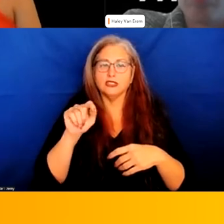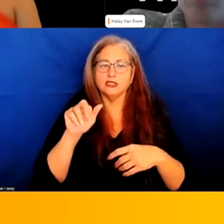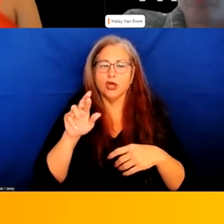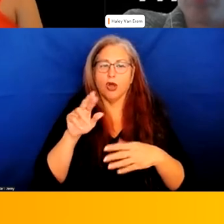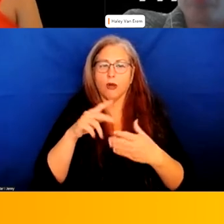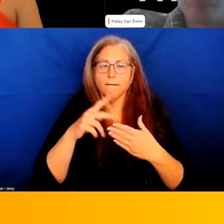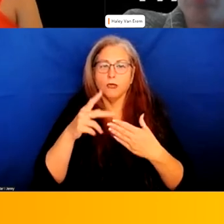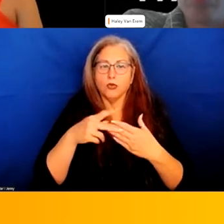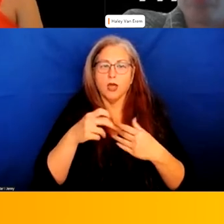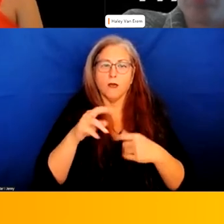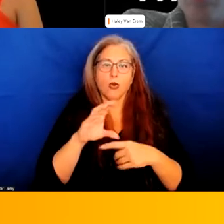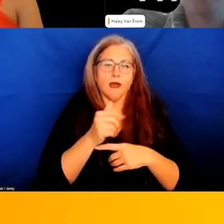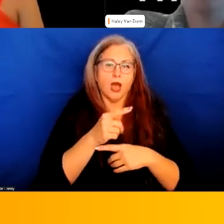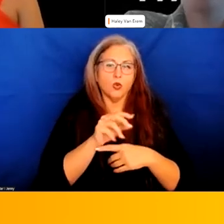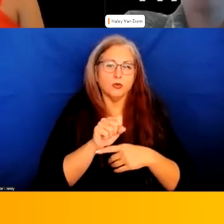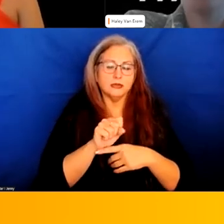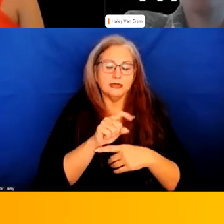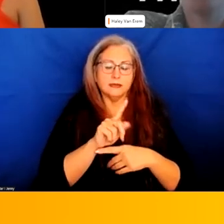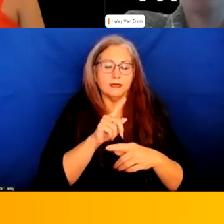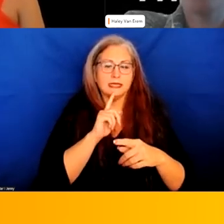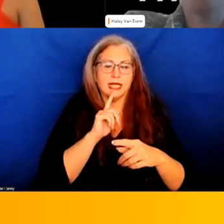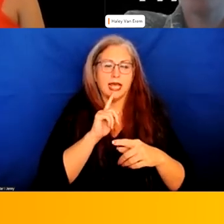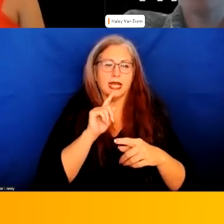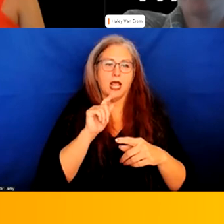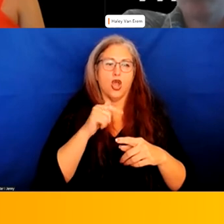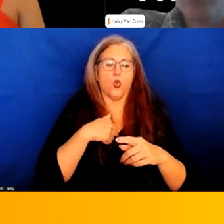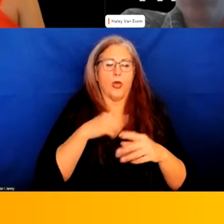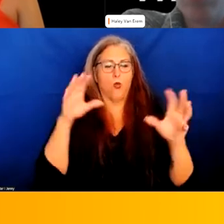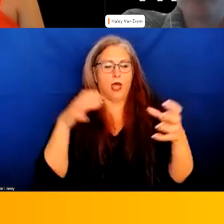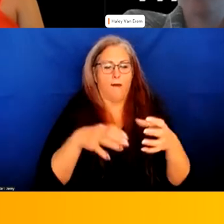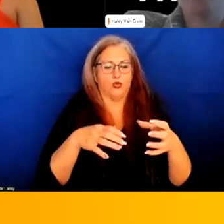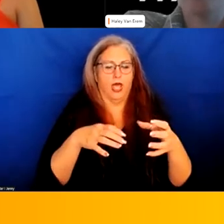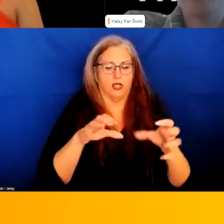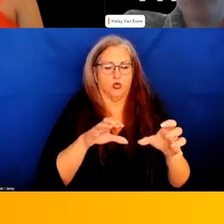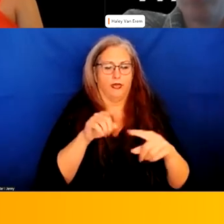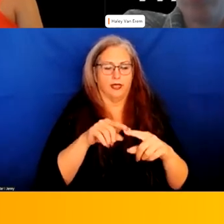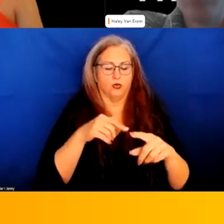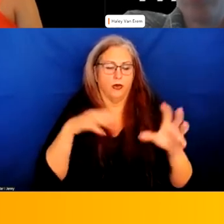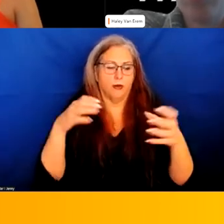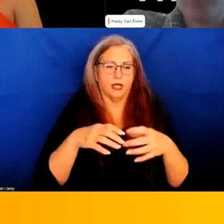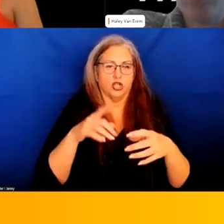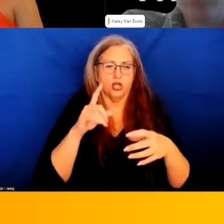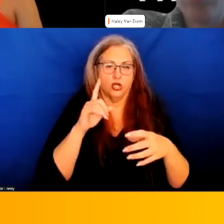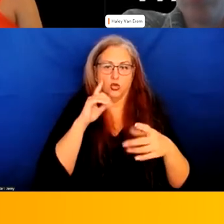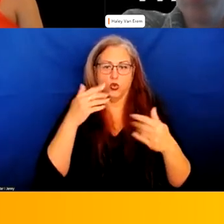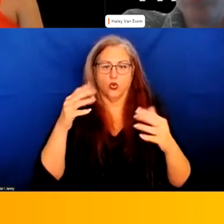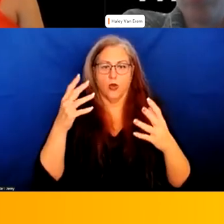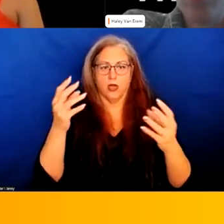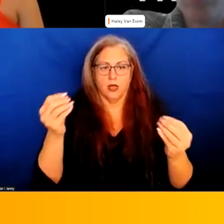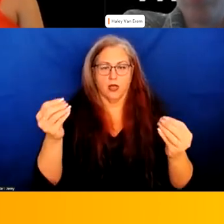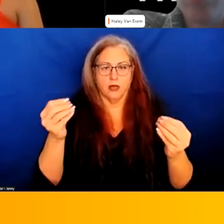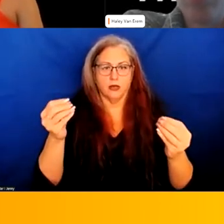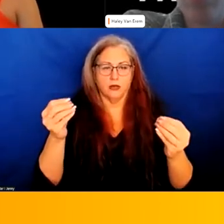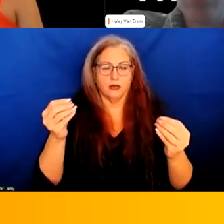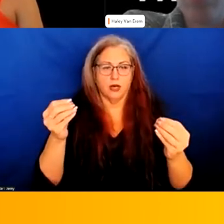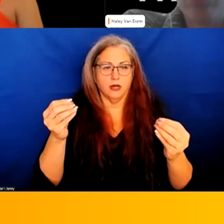folks who said this is what we're coming together to do we are coming together to go out in the community and